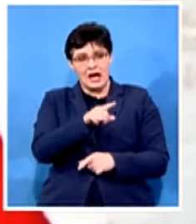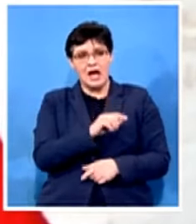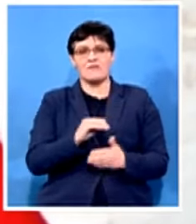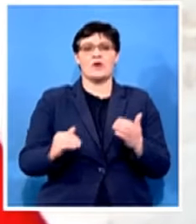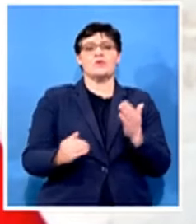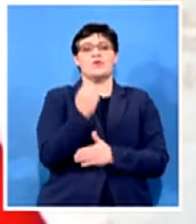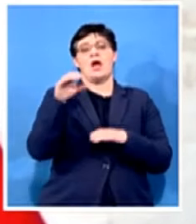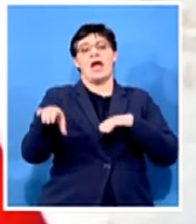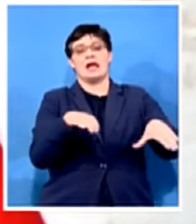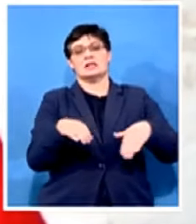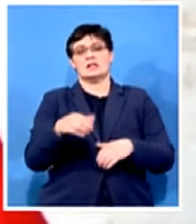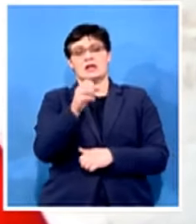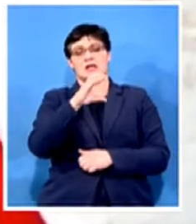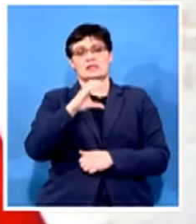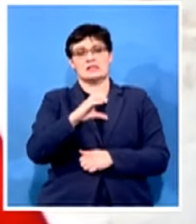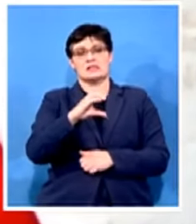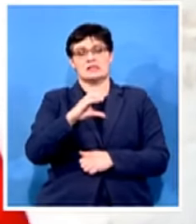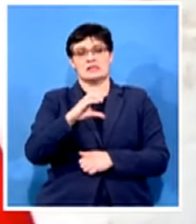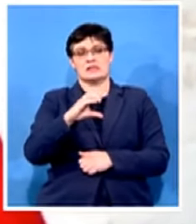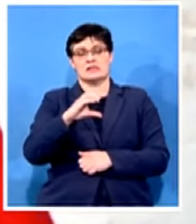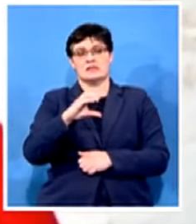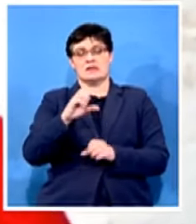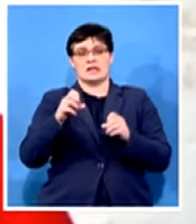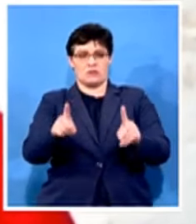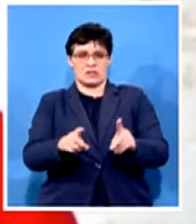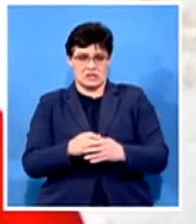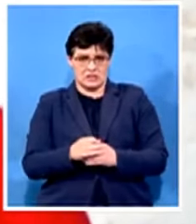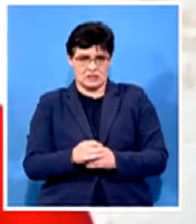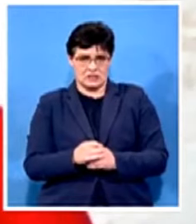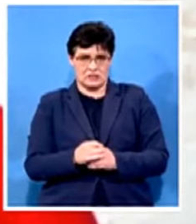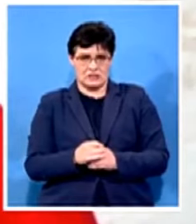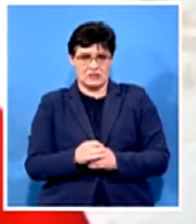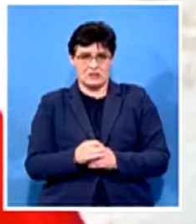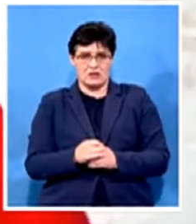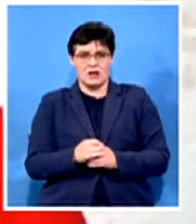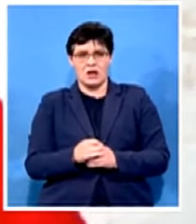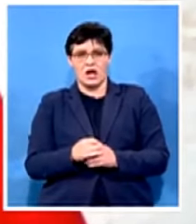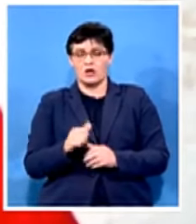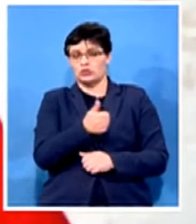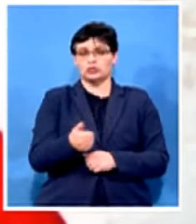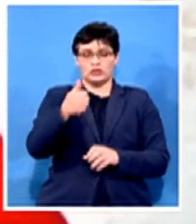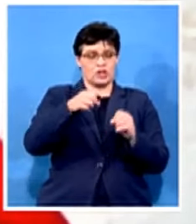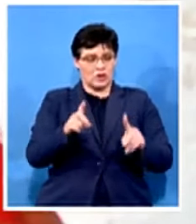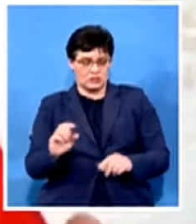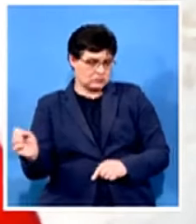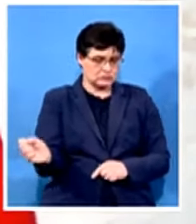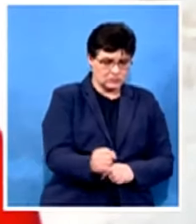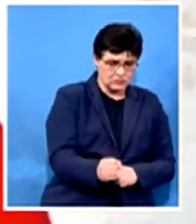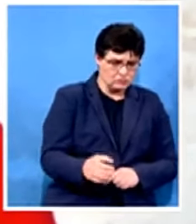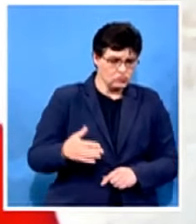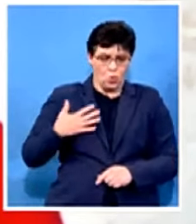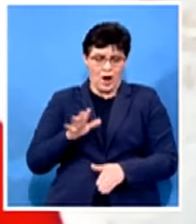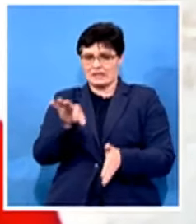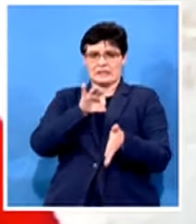supply chain management who on arrival at the job did not want to sign any papers in terms of purchasing